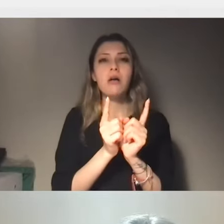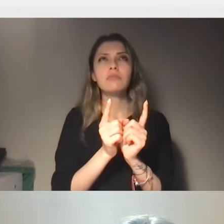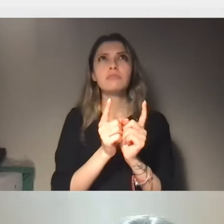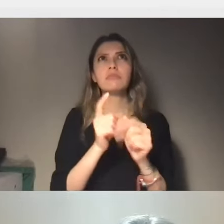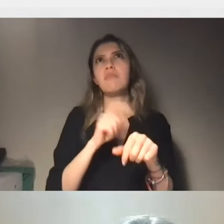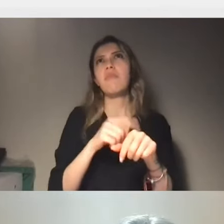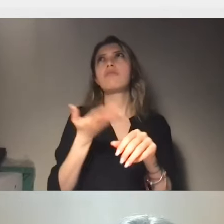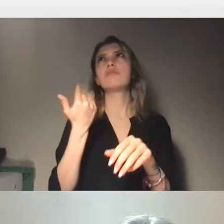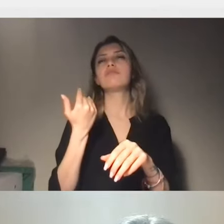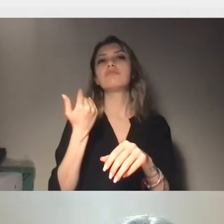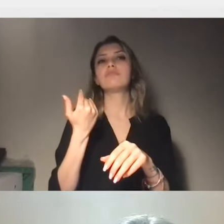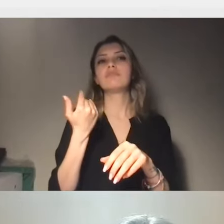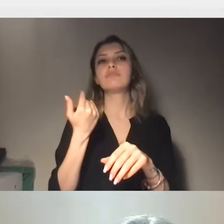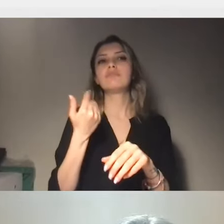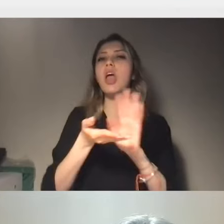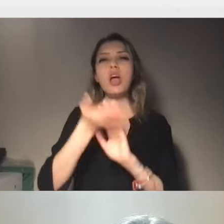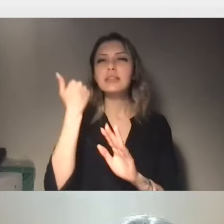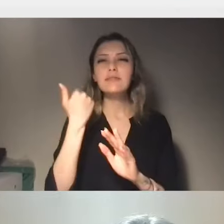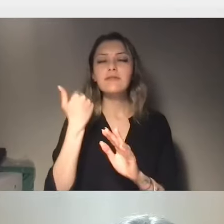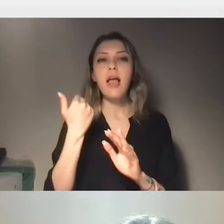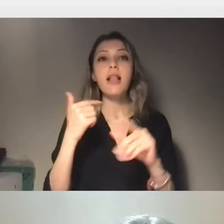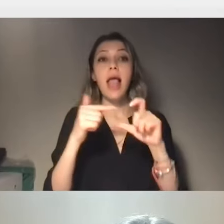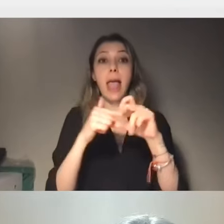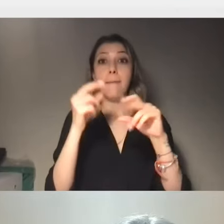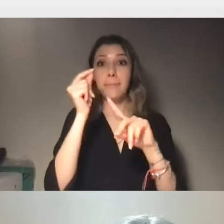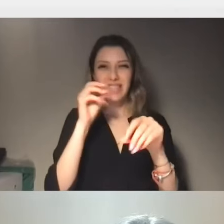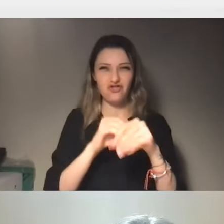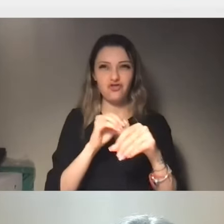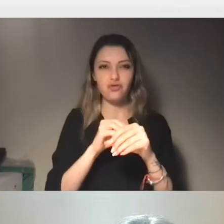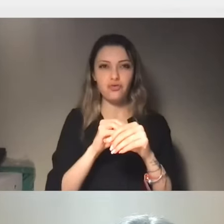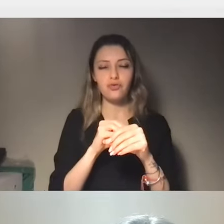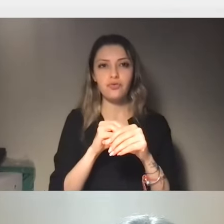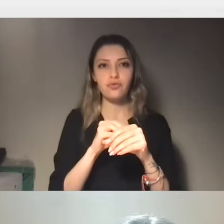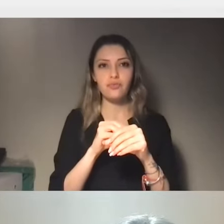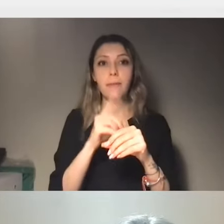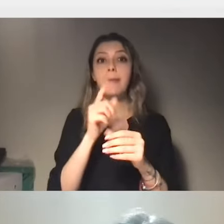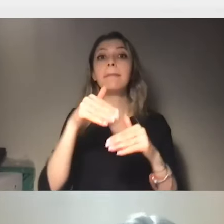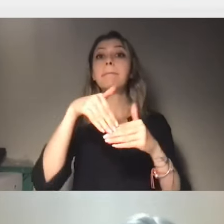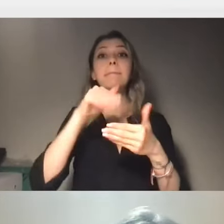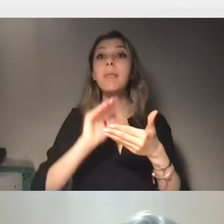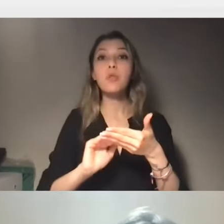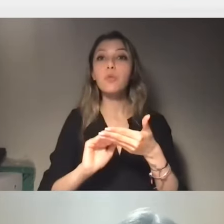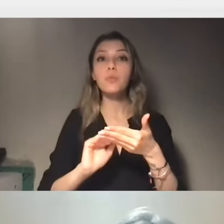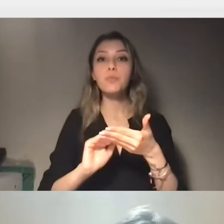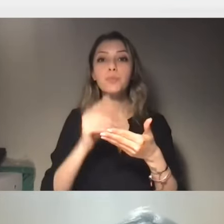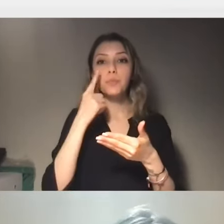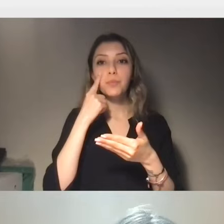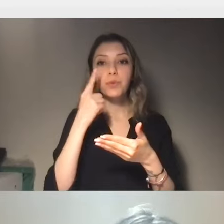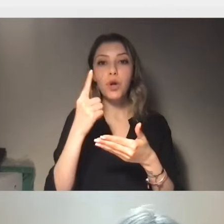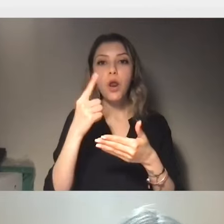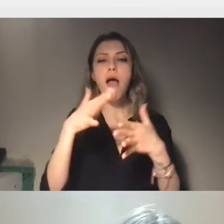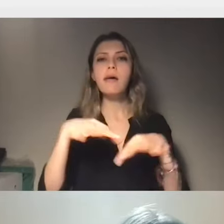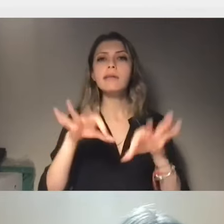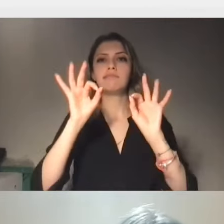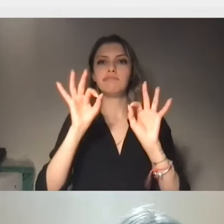is a letter that is a High Commissioner of Human Rights sends to every Ministry